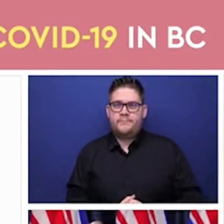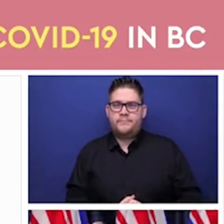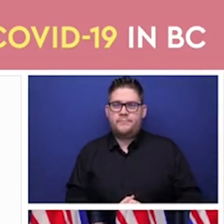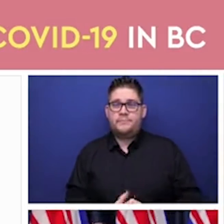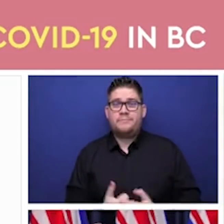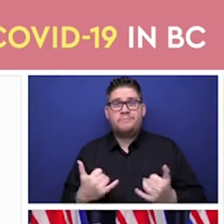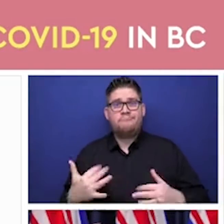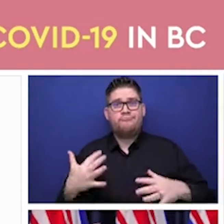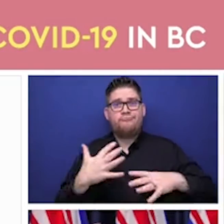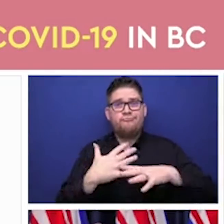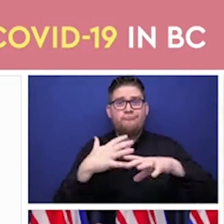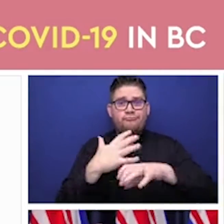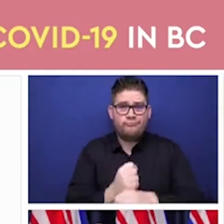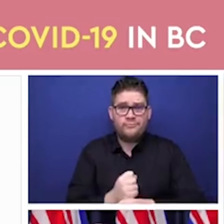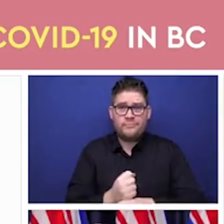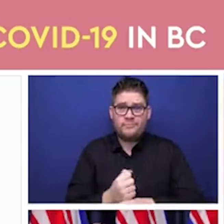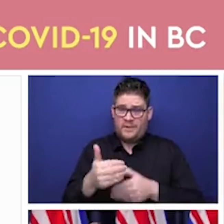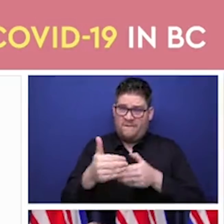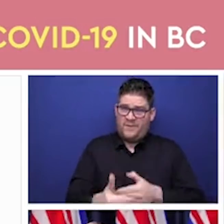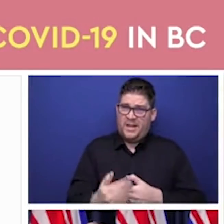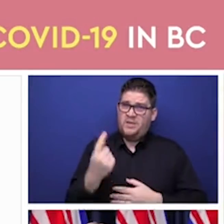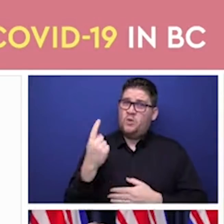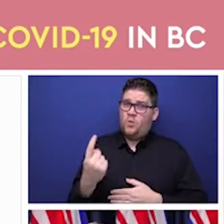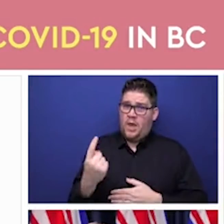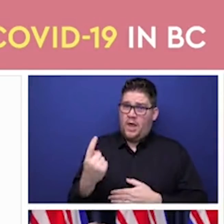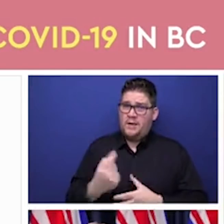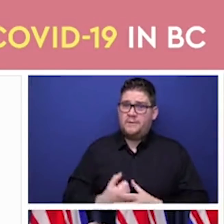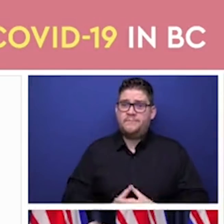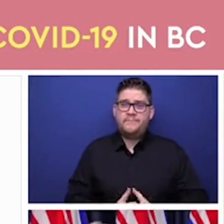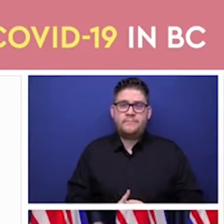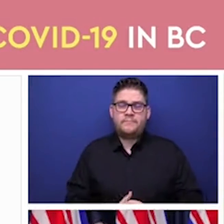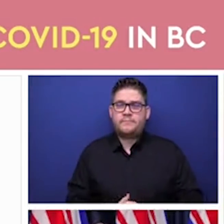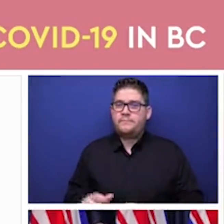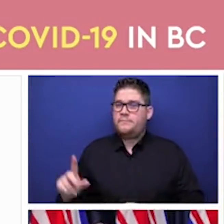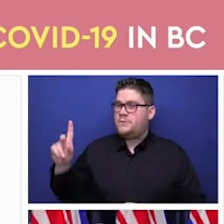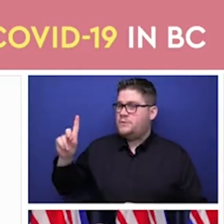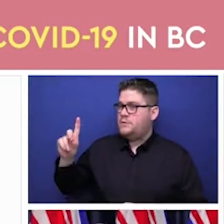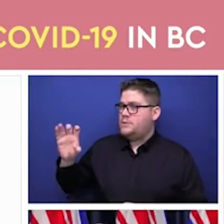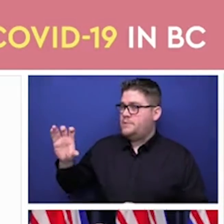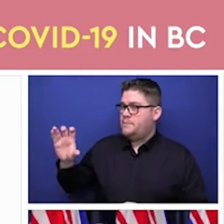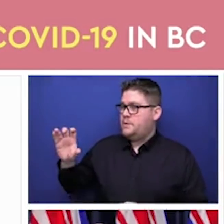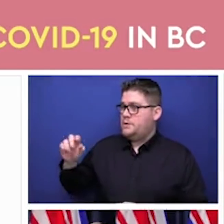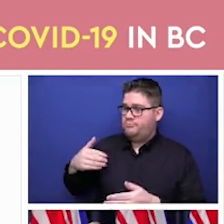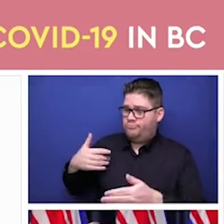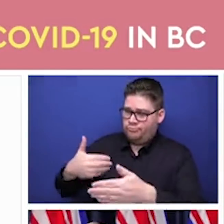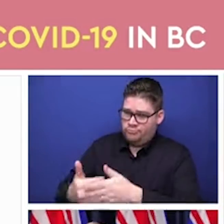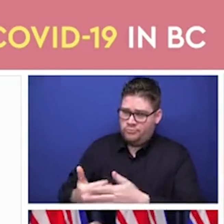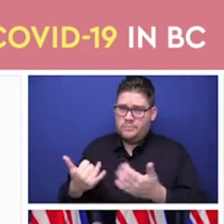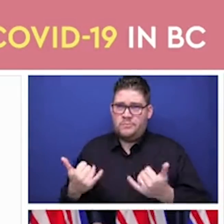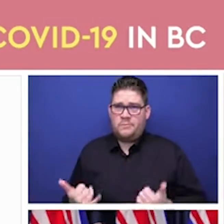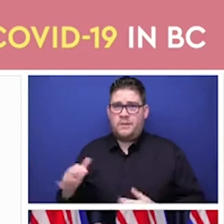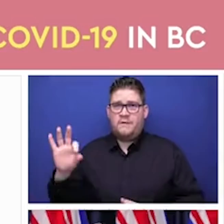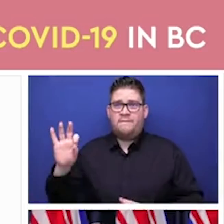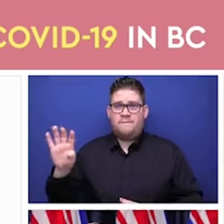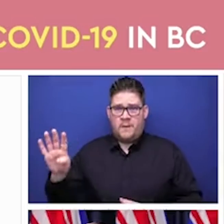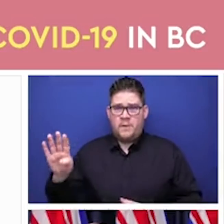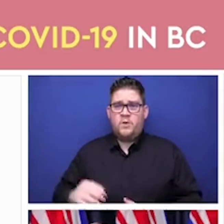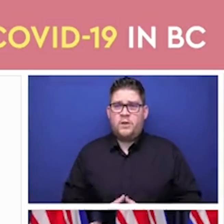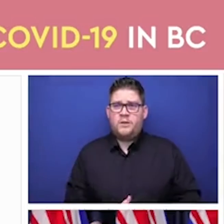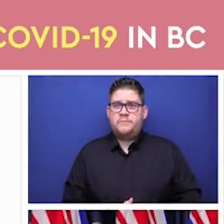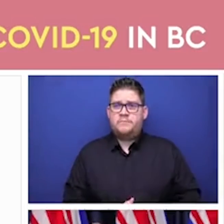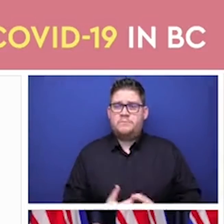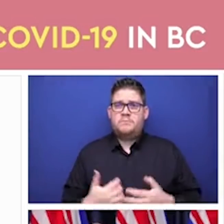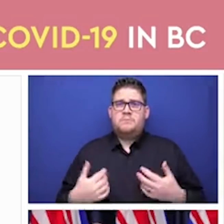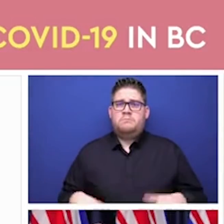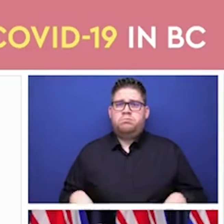the end of February, we have basically dramatically reduced outbreaks and infections in assisted living long care amongst